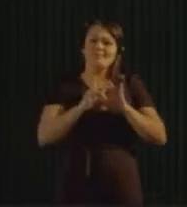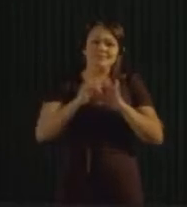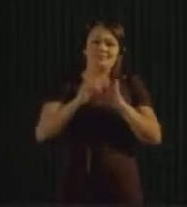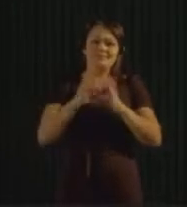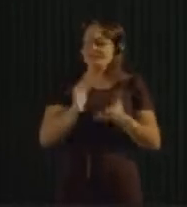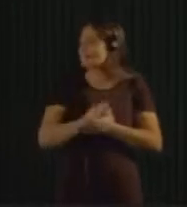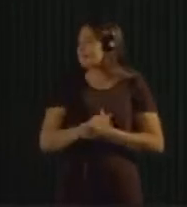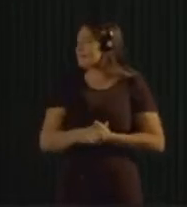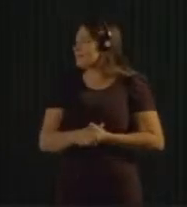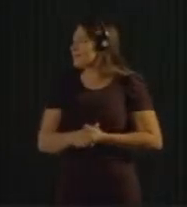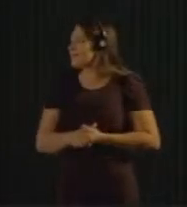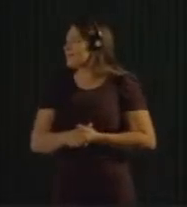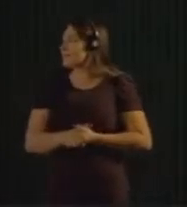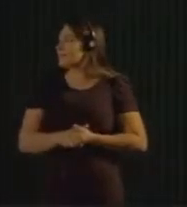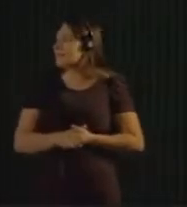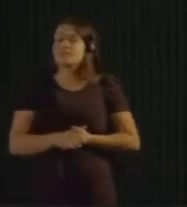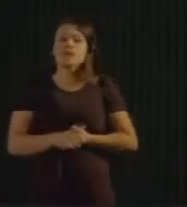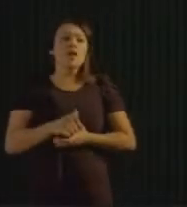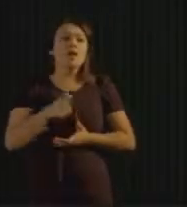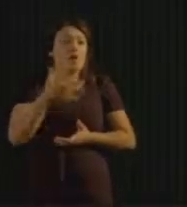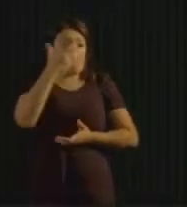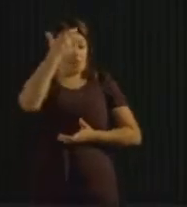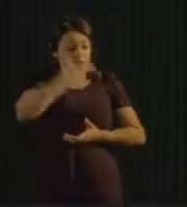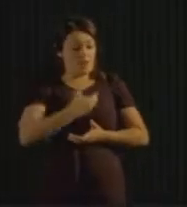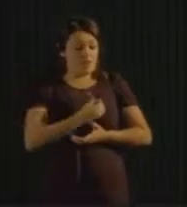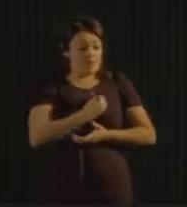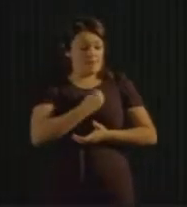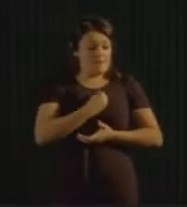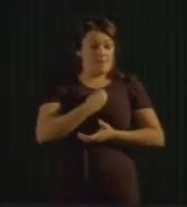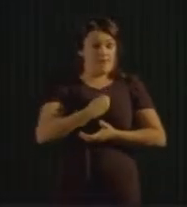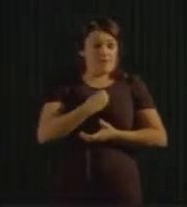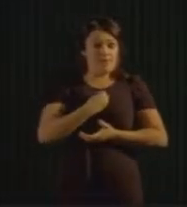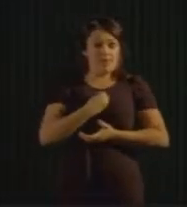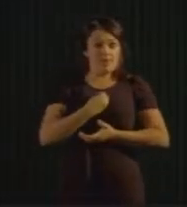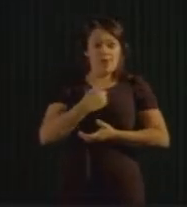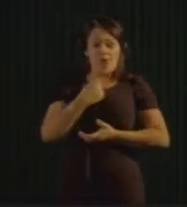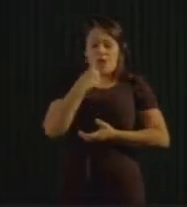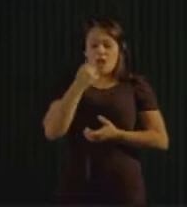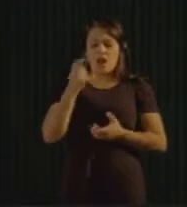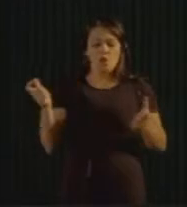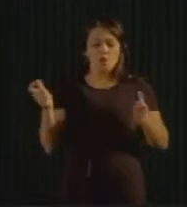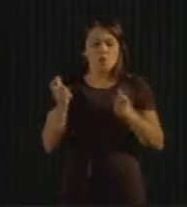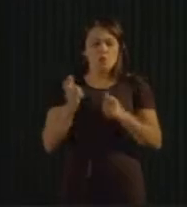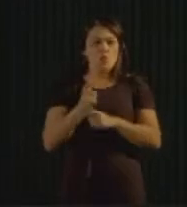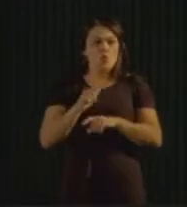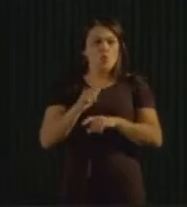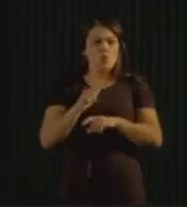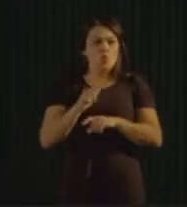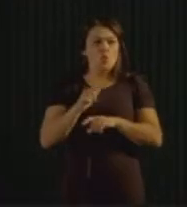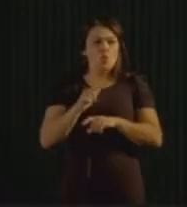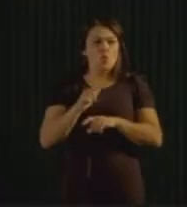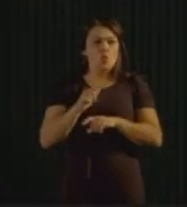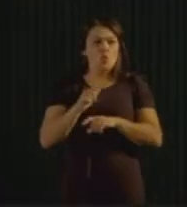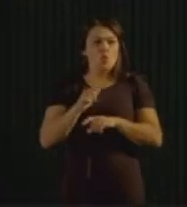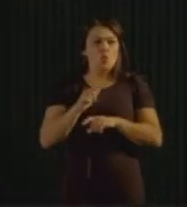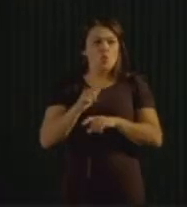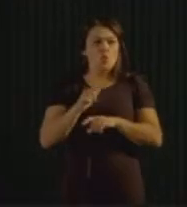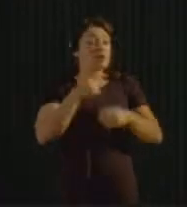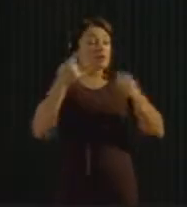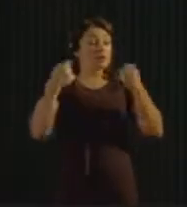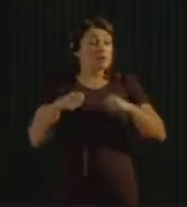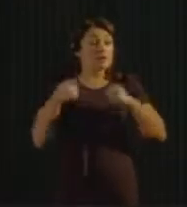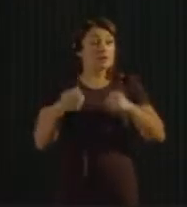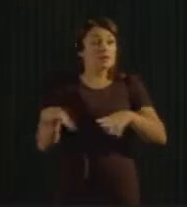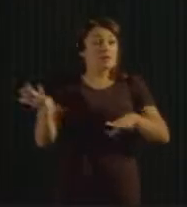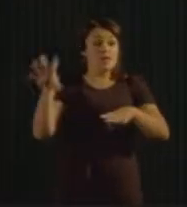So, what is a zero waste lifestyle? First of all, we need to tap off. We need to tap off the production the way it looks today